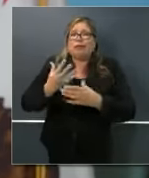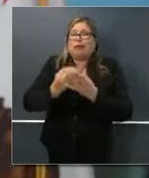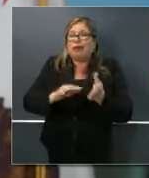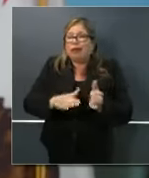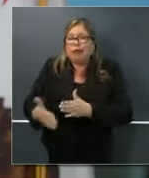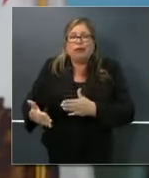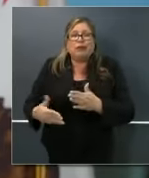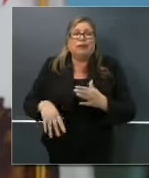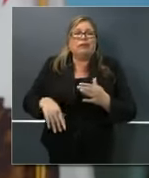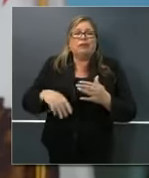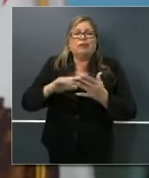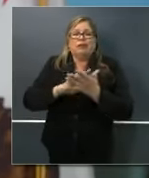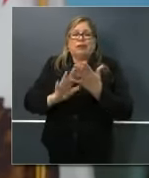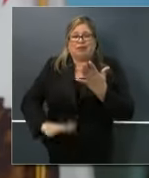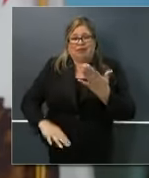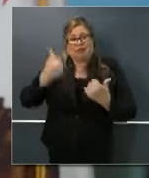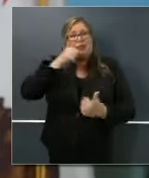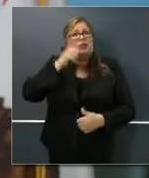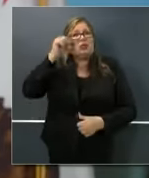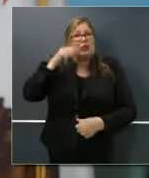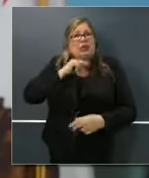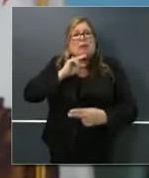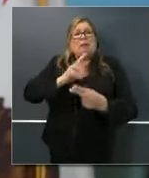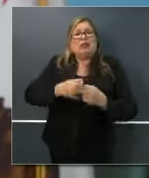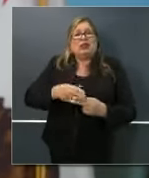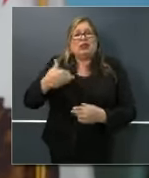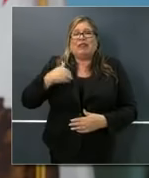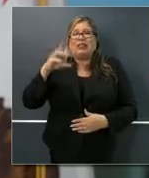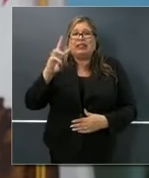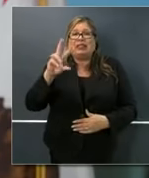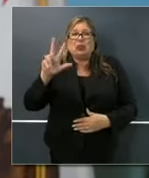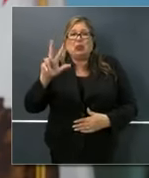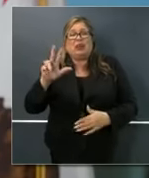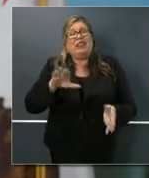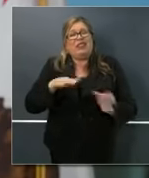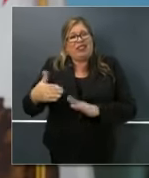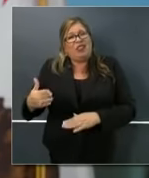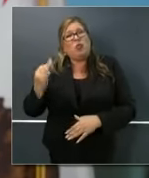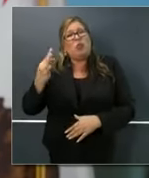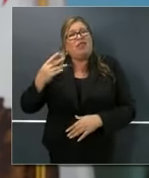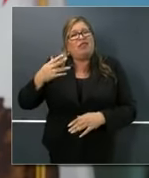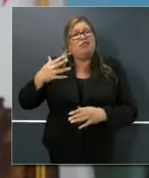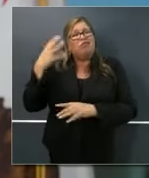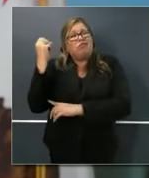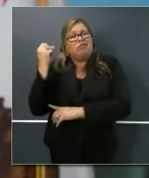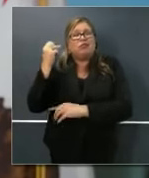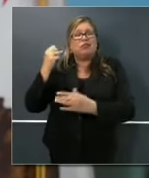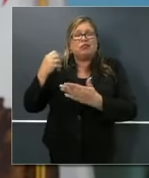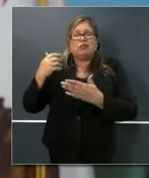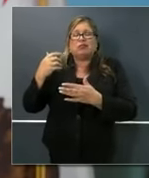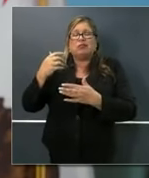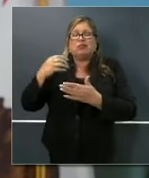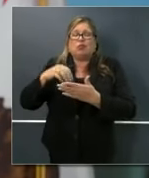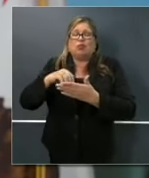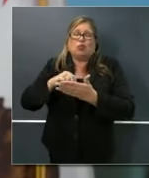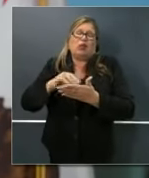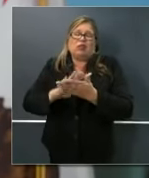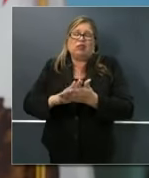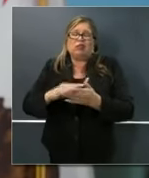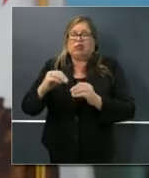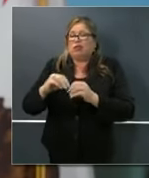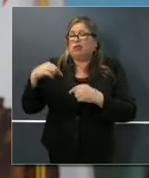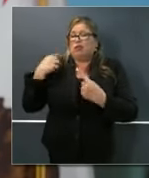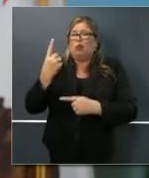I noted 63 deaths, that it was among the highest number of deaths total that we had recorded over a 24-hour period.